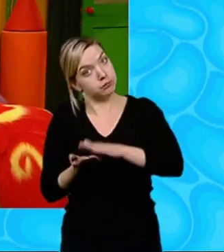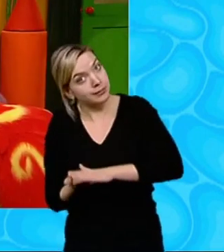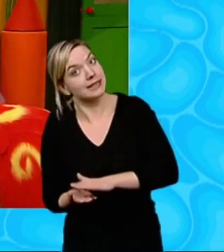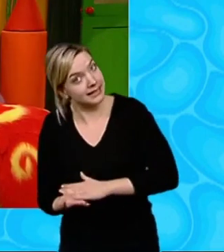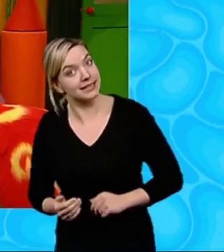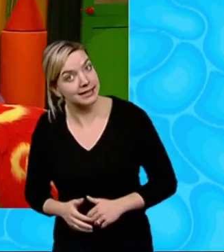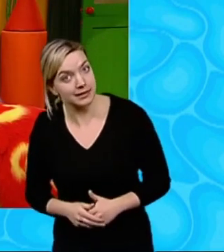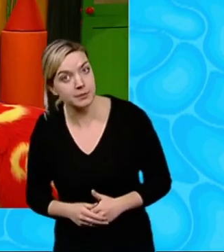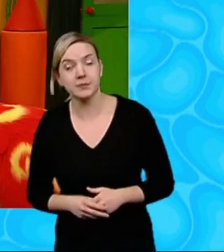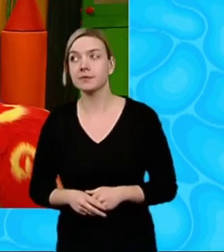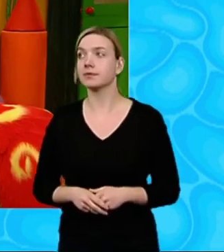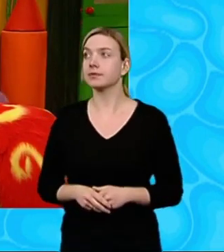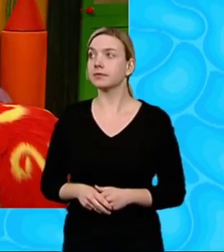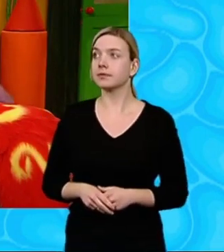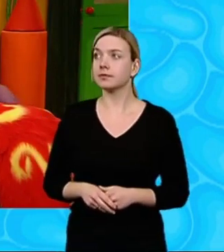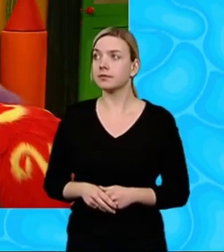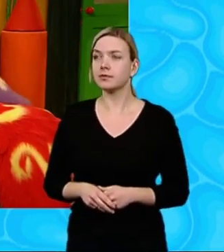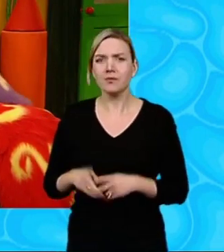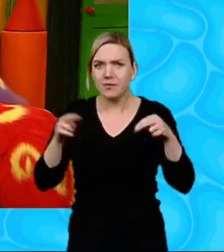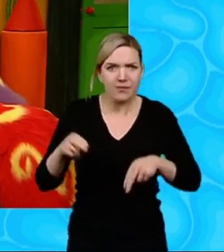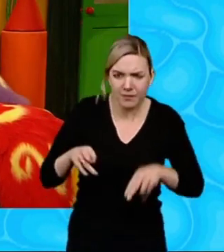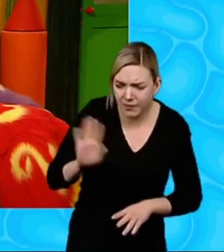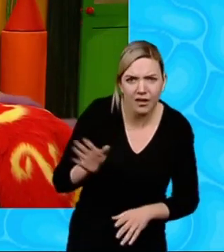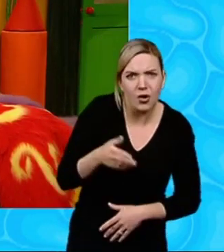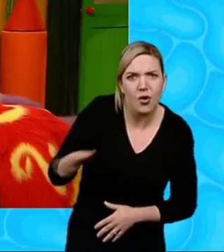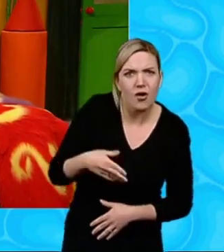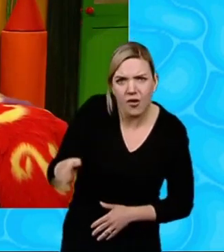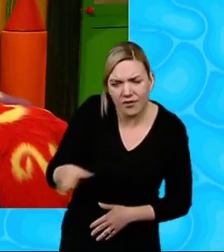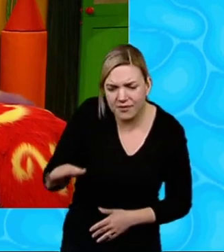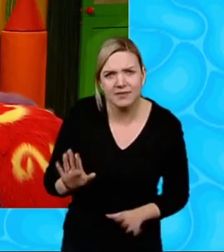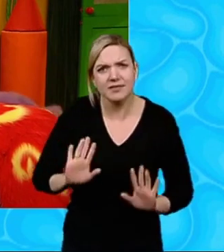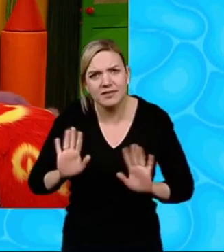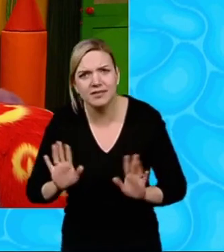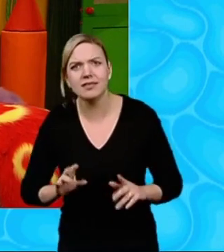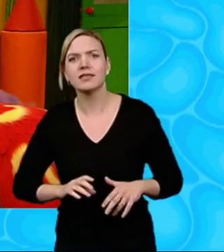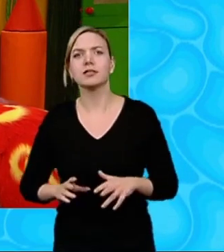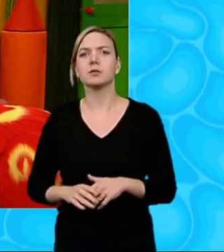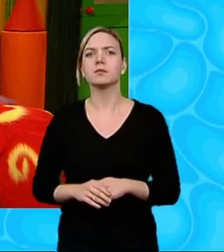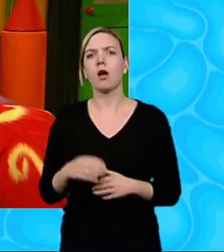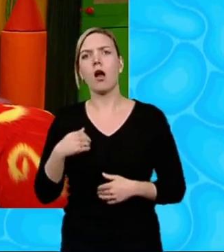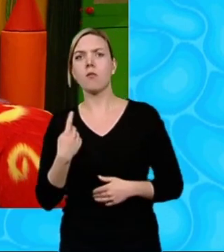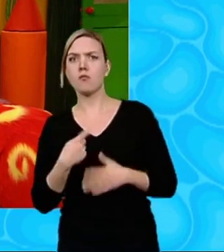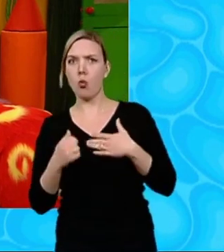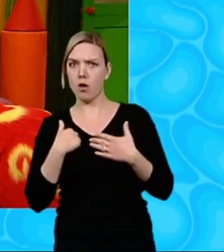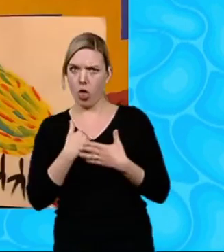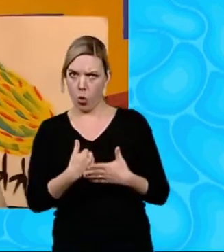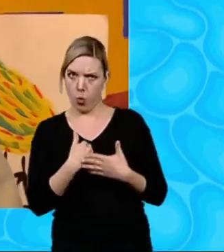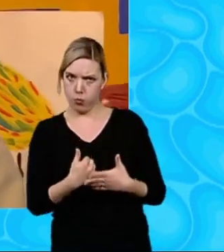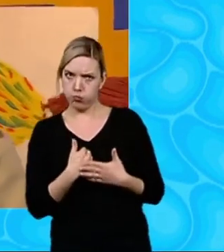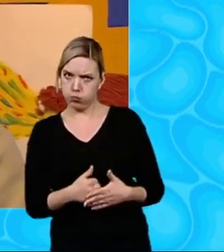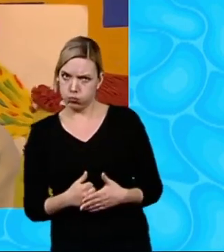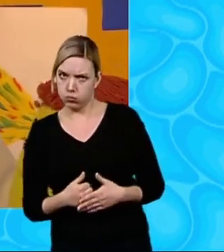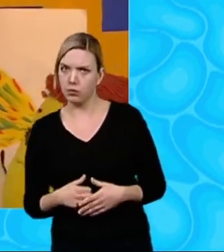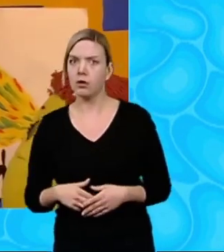Yep Oh, no, it's a horse! Don't get your paws all over it Oh, I'm only trying to help No, no,